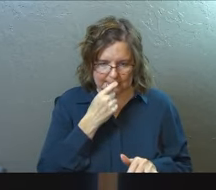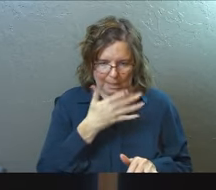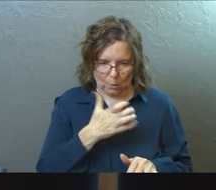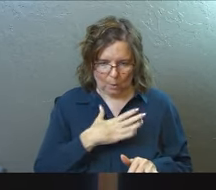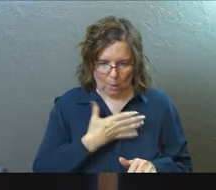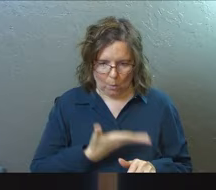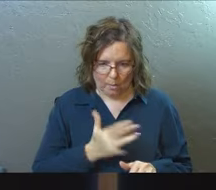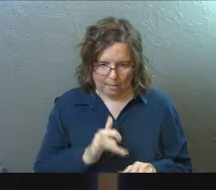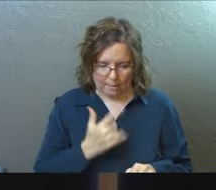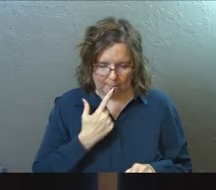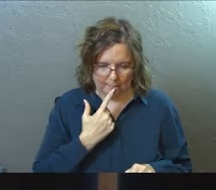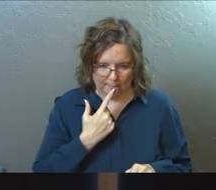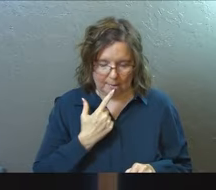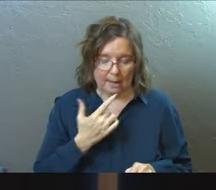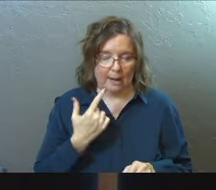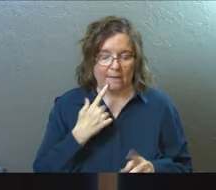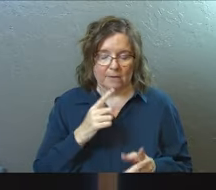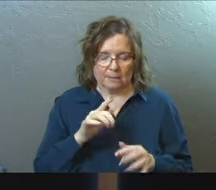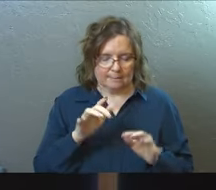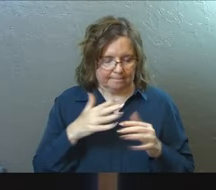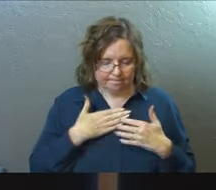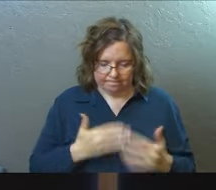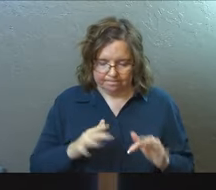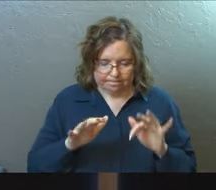And I finally get that sentence out.